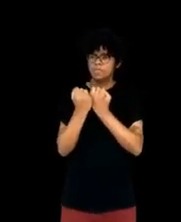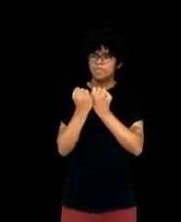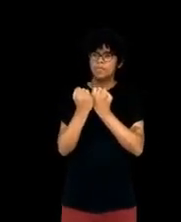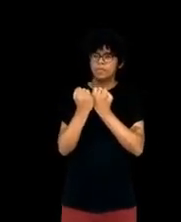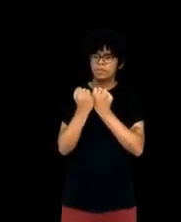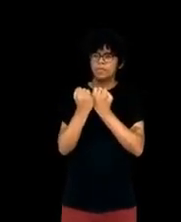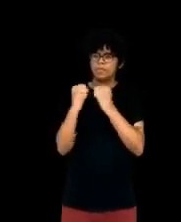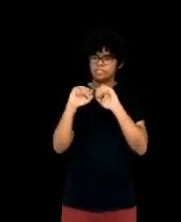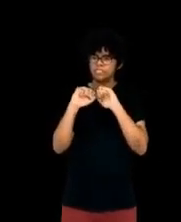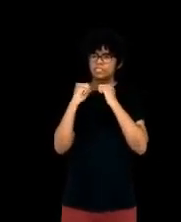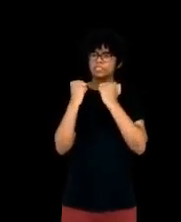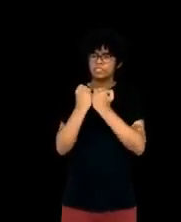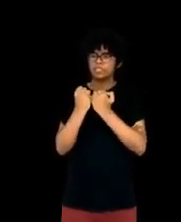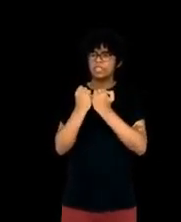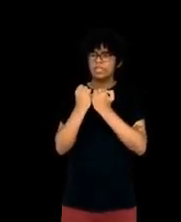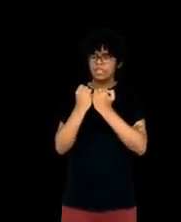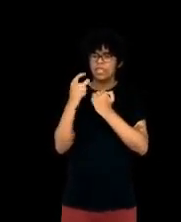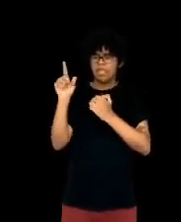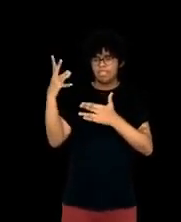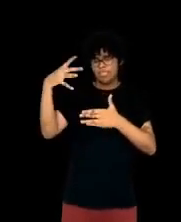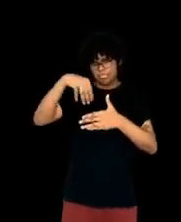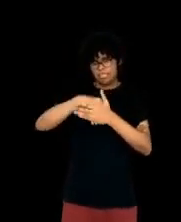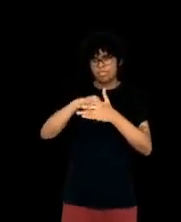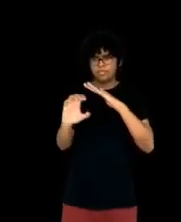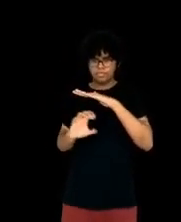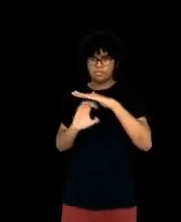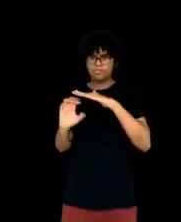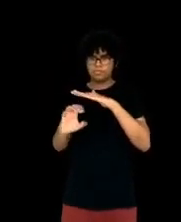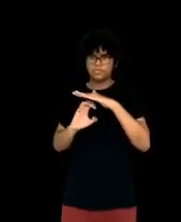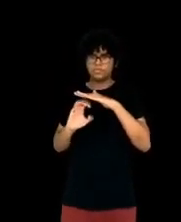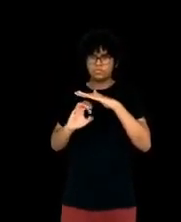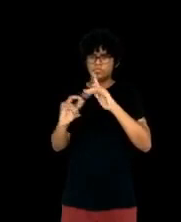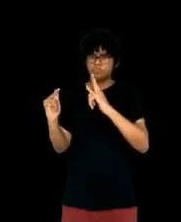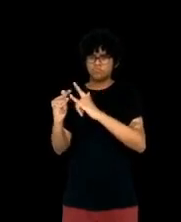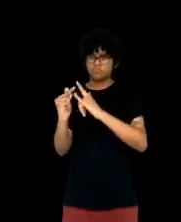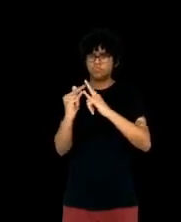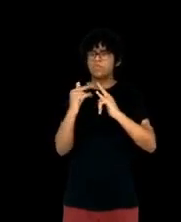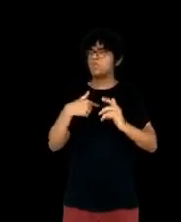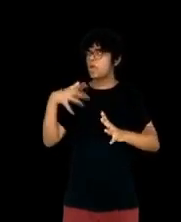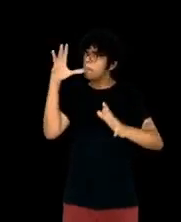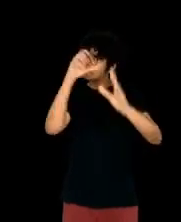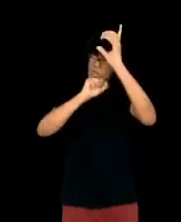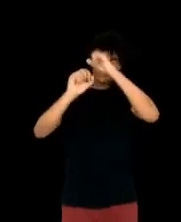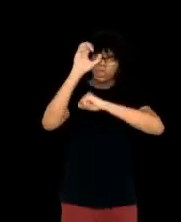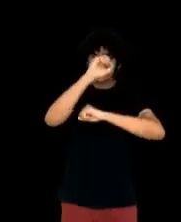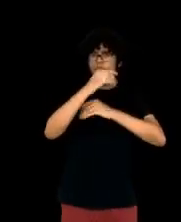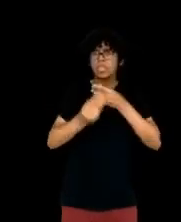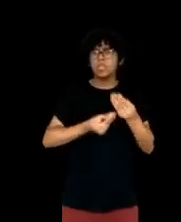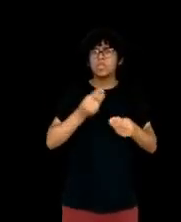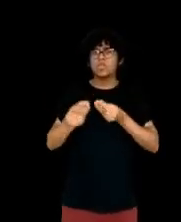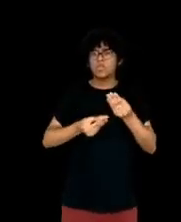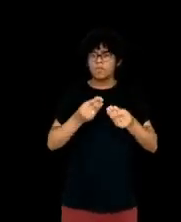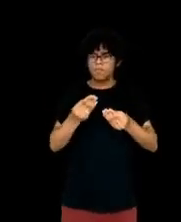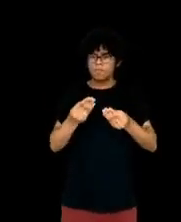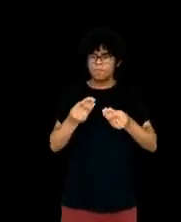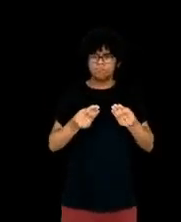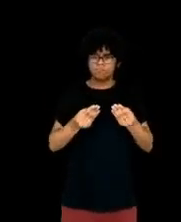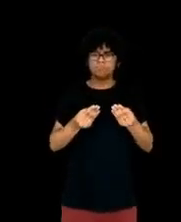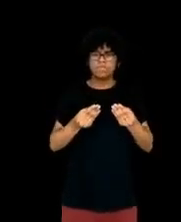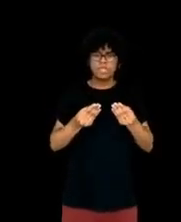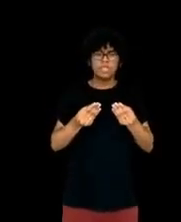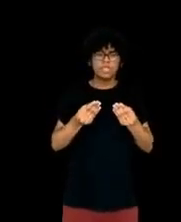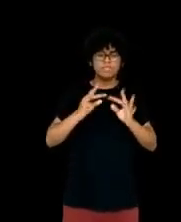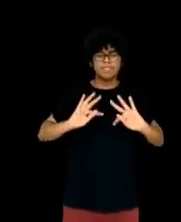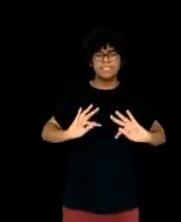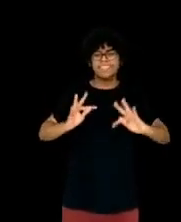at the company for the various personalization teams so that I could learn more, particularly about the ad targeting technology the company had